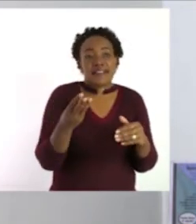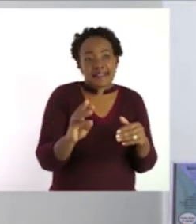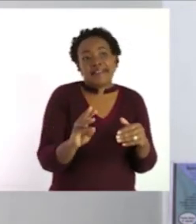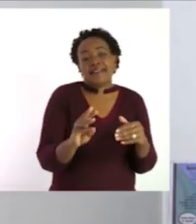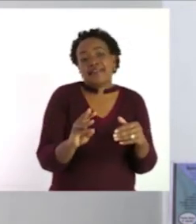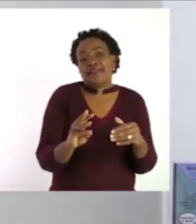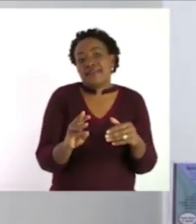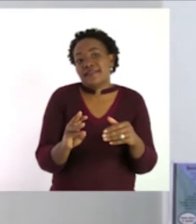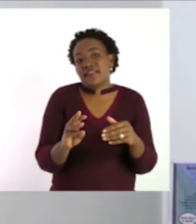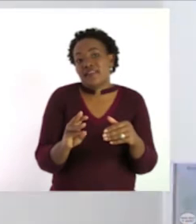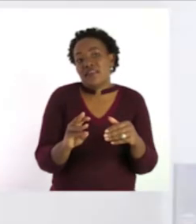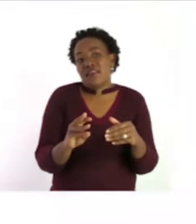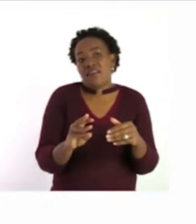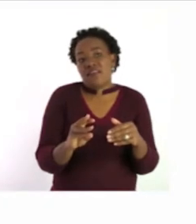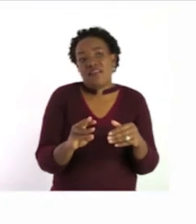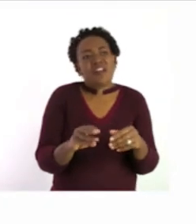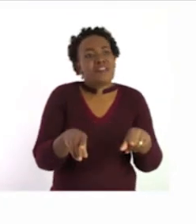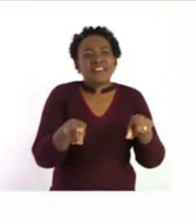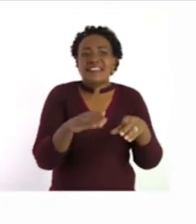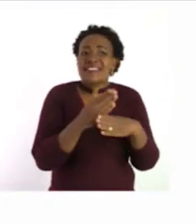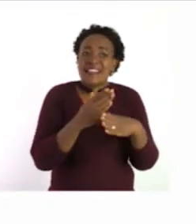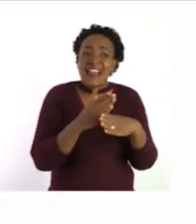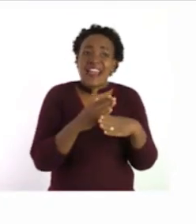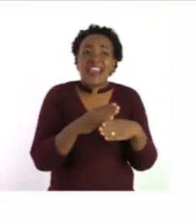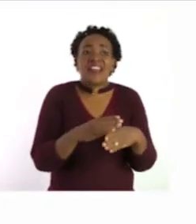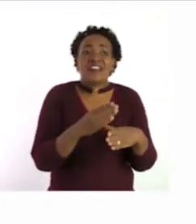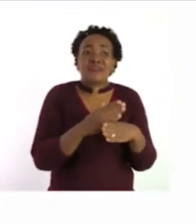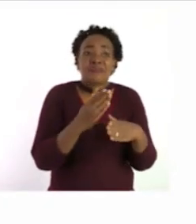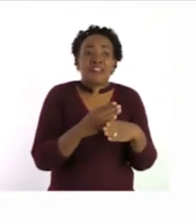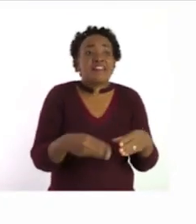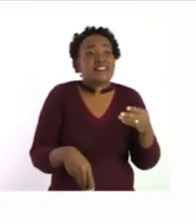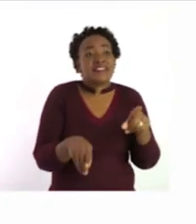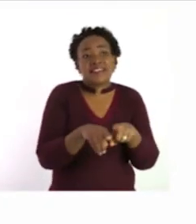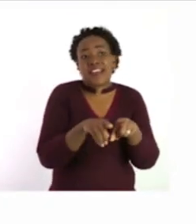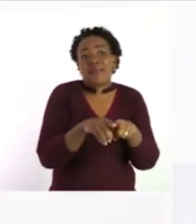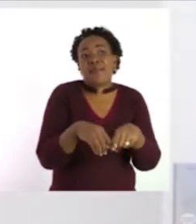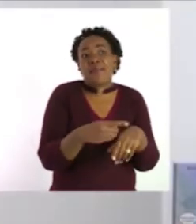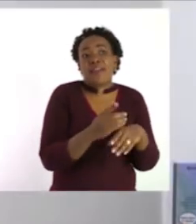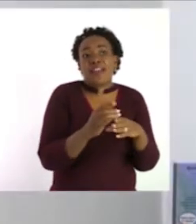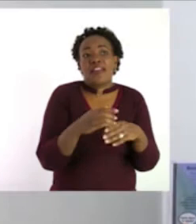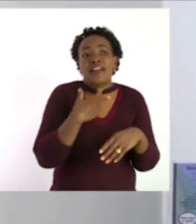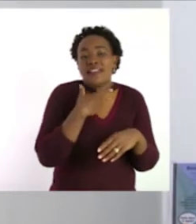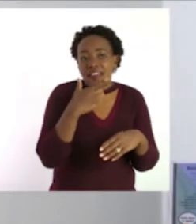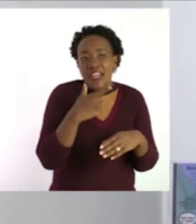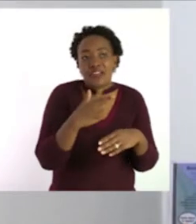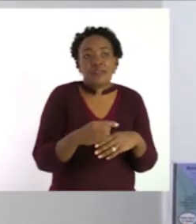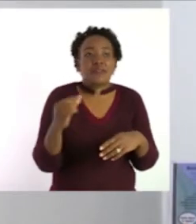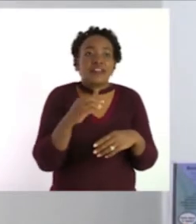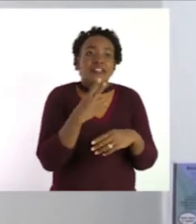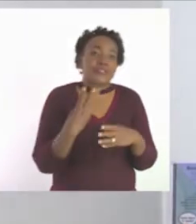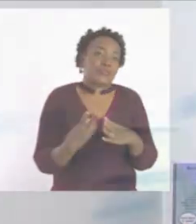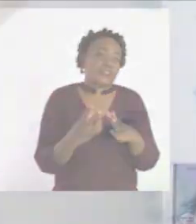Following what I was doing here. Thank you very much. Great tools.